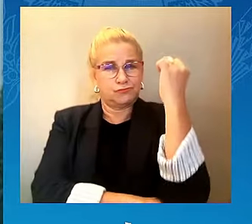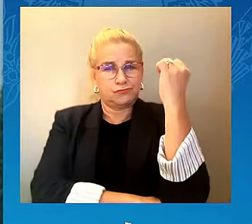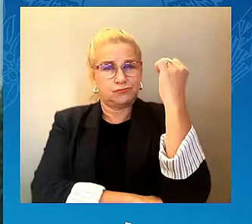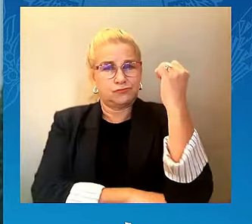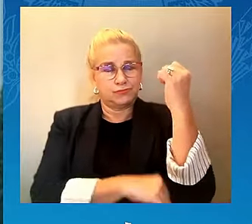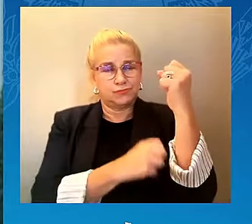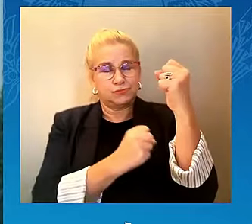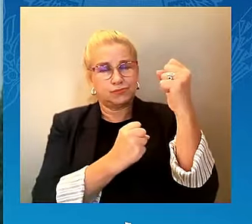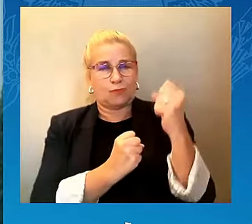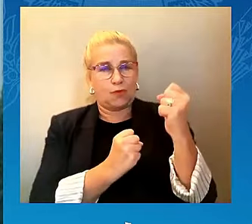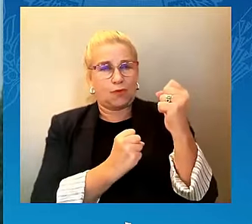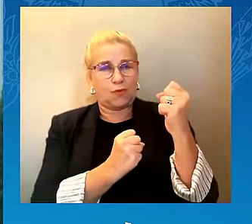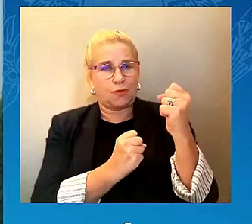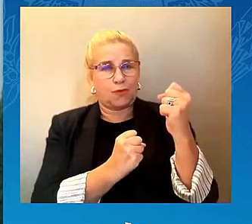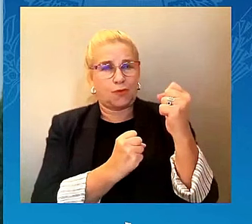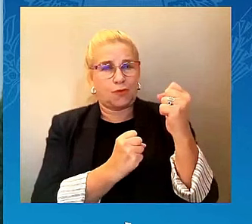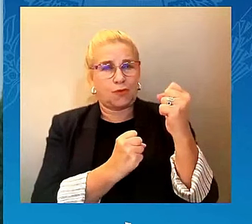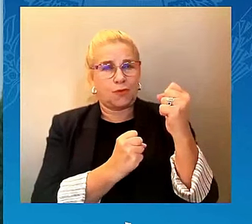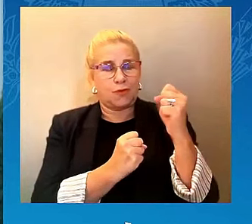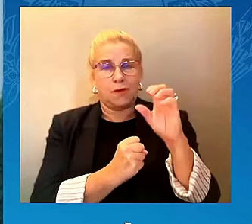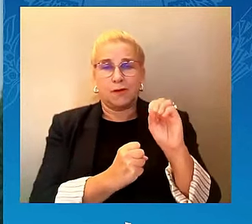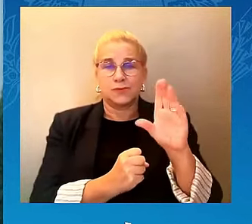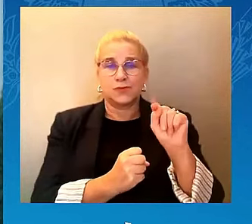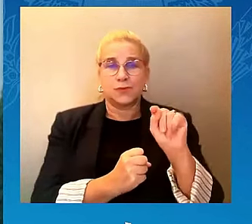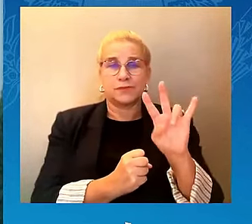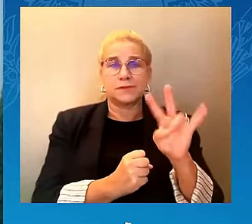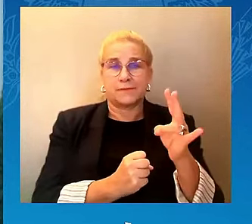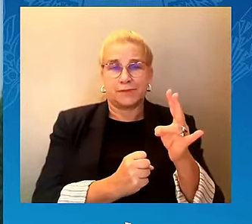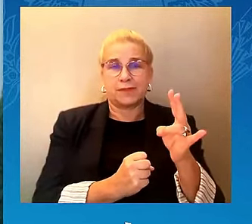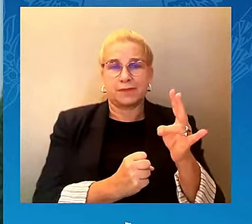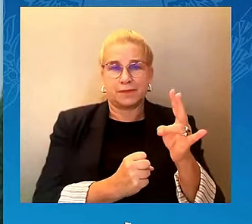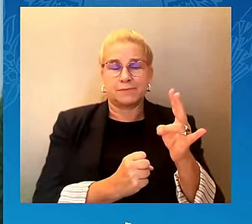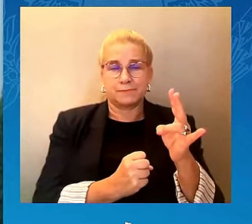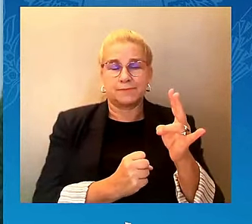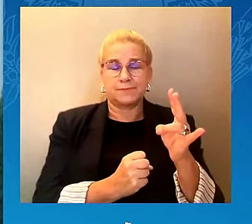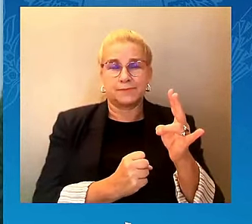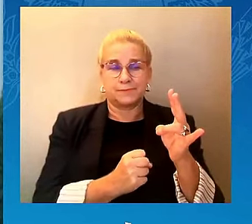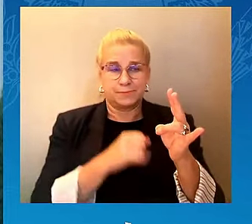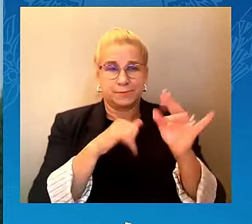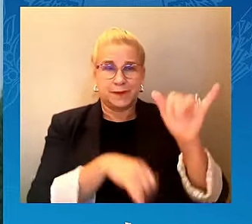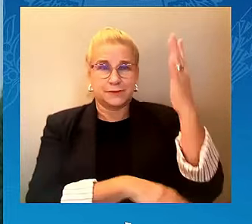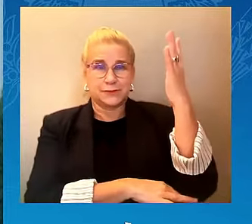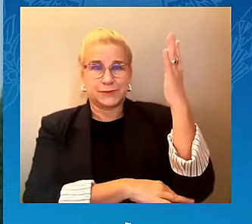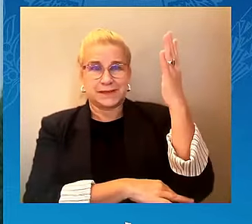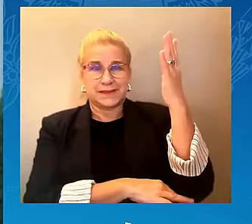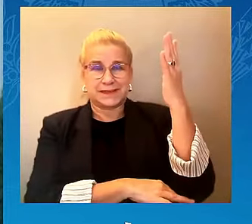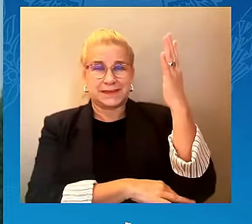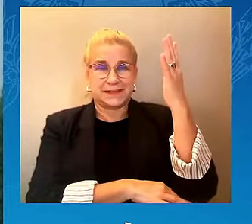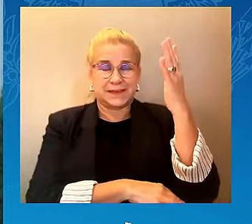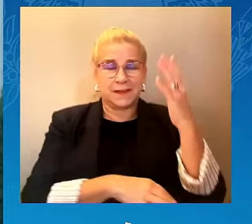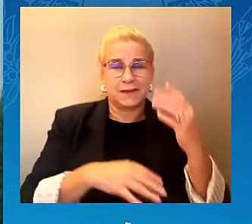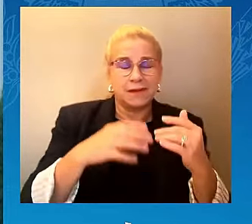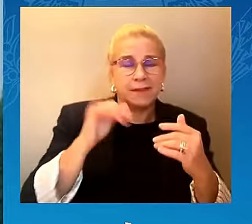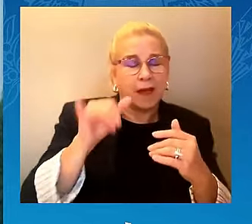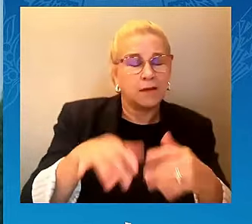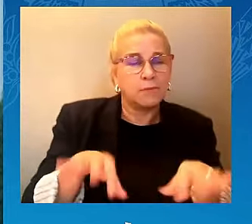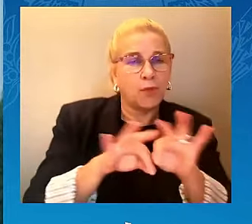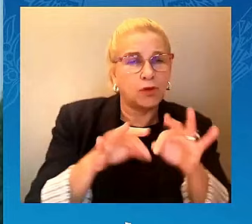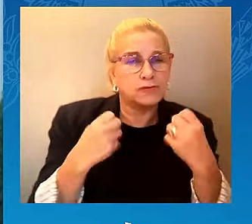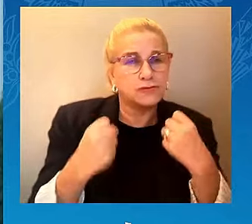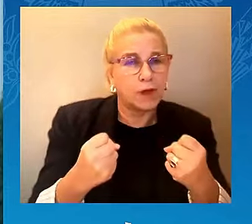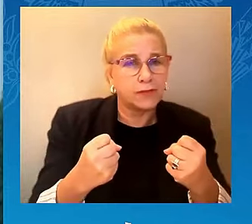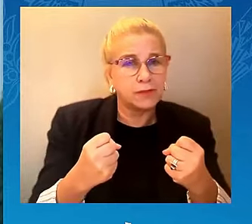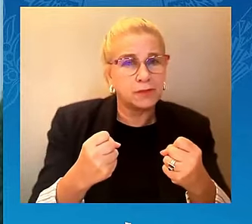October 7th, but the strength and the endurance of the Jewish people. It will